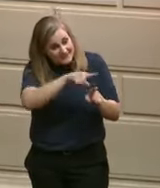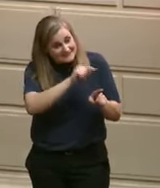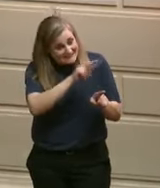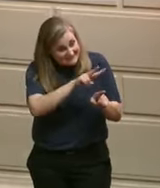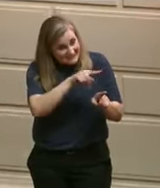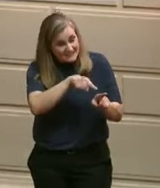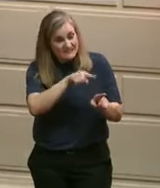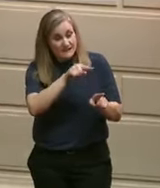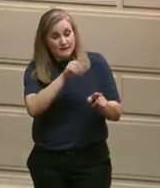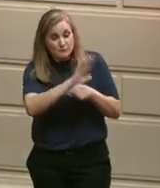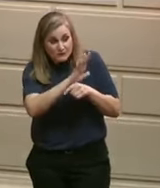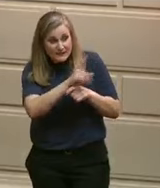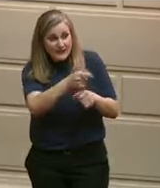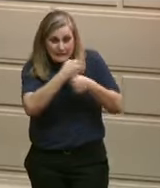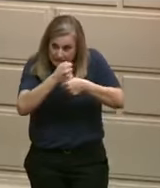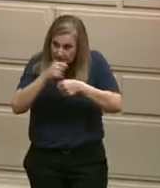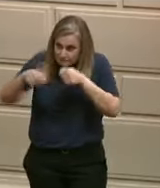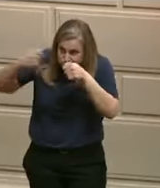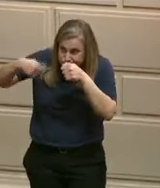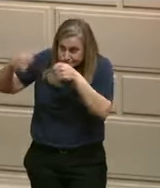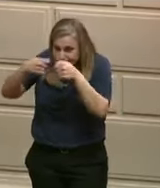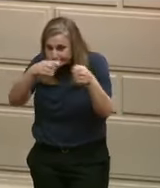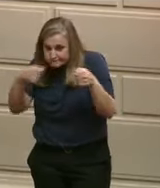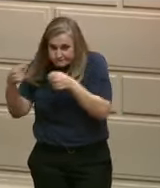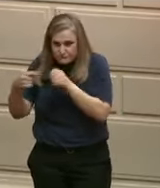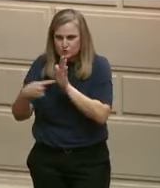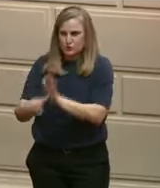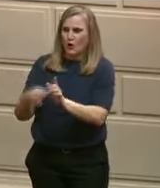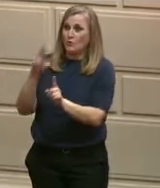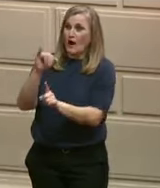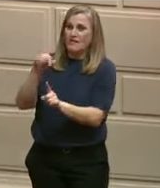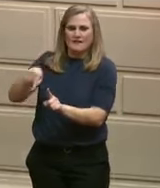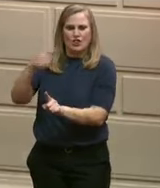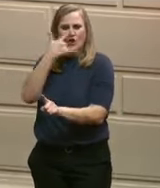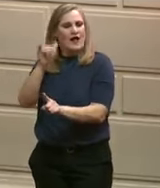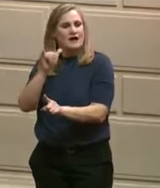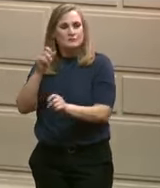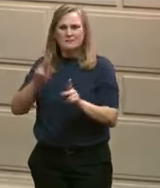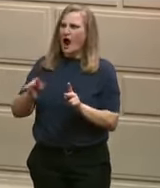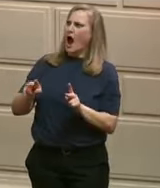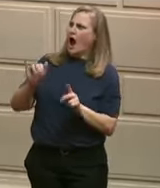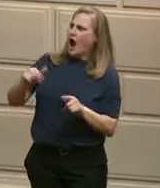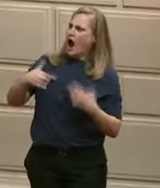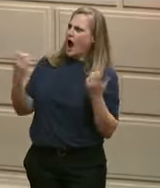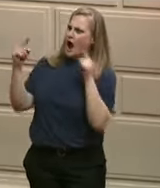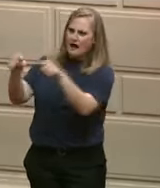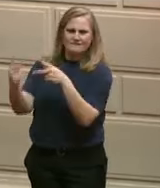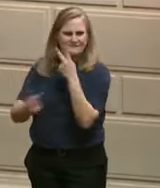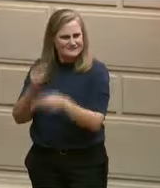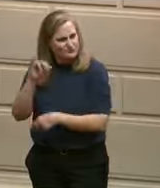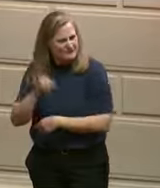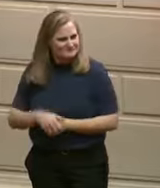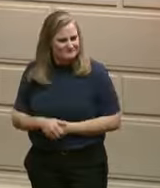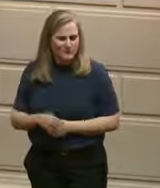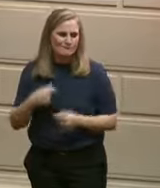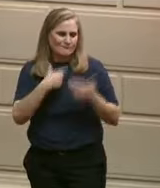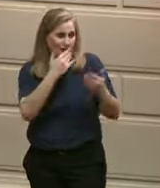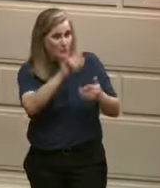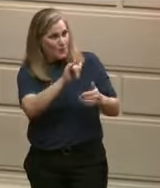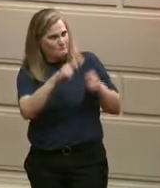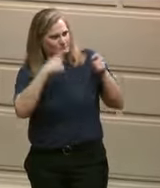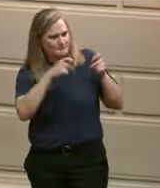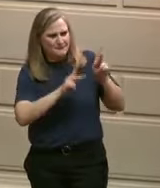blockbusters. Which helped put Rhode Island on the map in a big way. Give Steve a round of applause. I'm not sure Steve's here tonight.